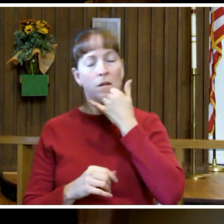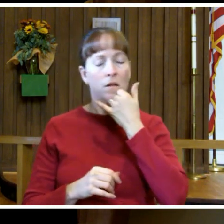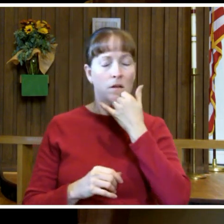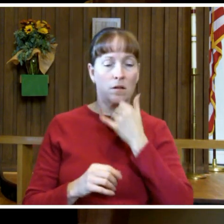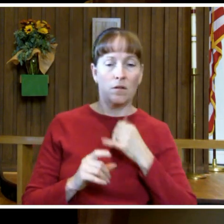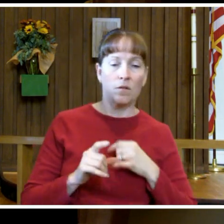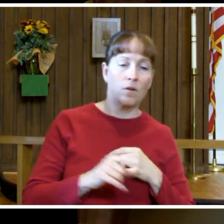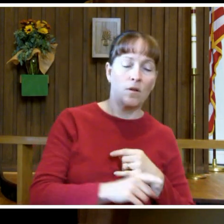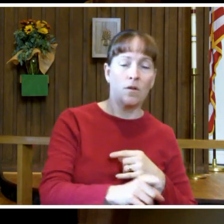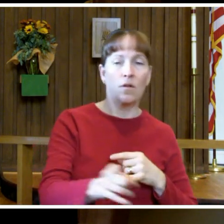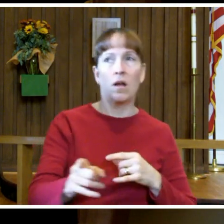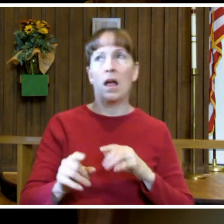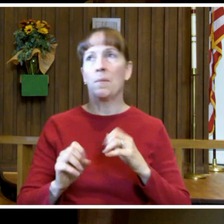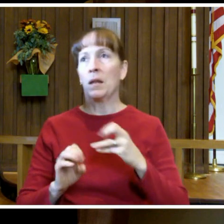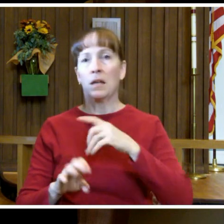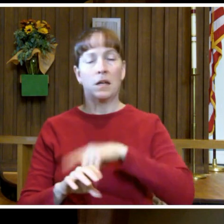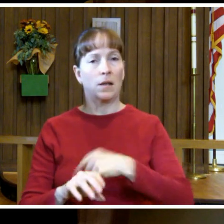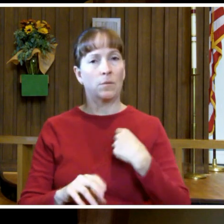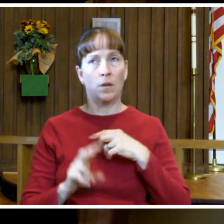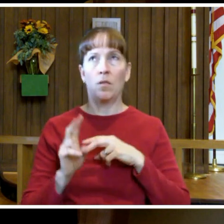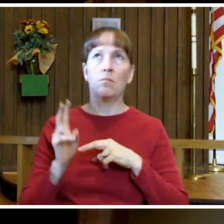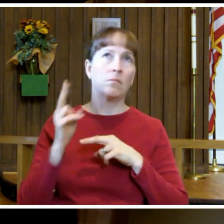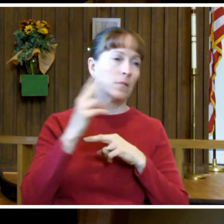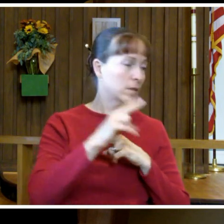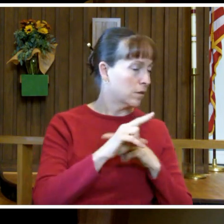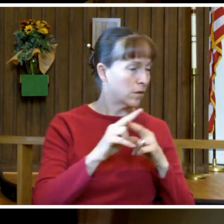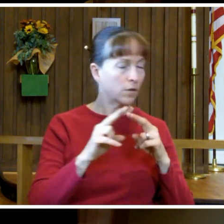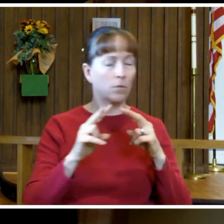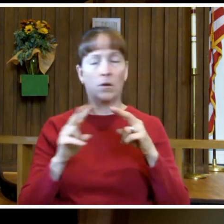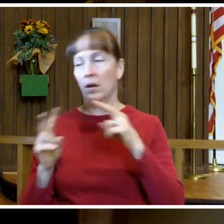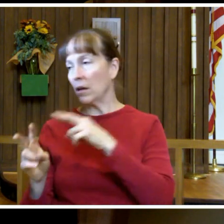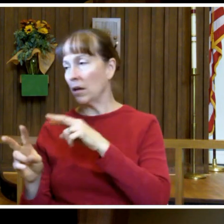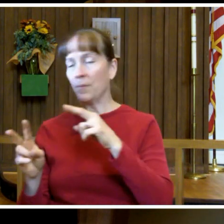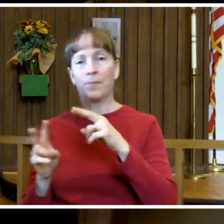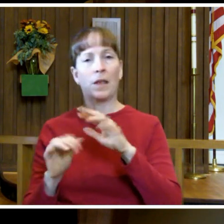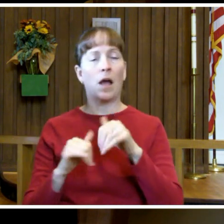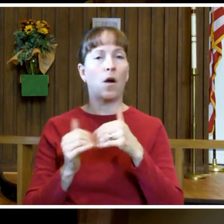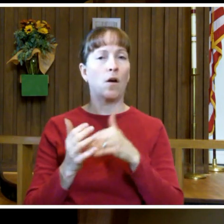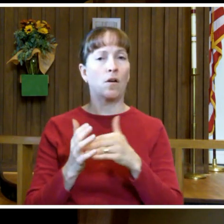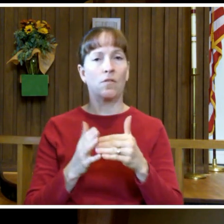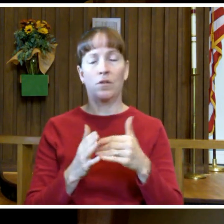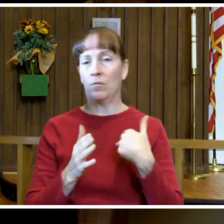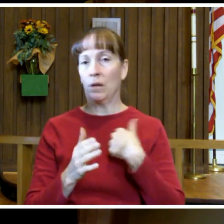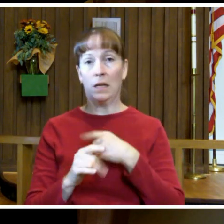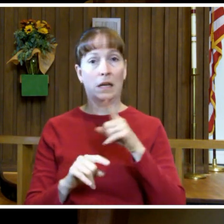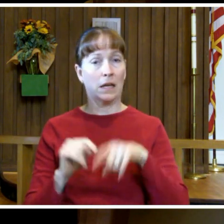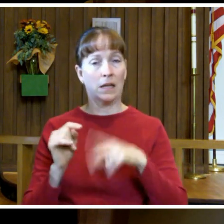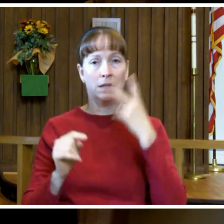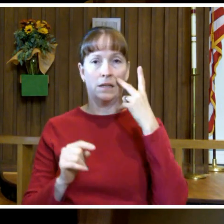however often we look away, however often we cannot see.